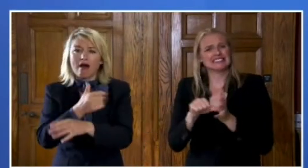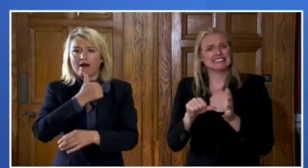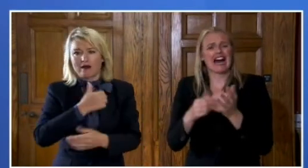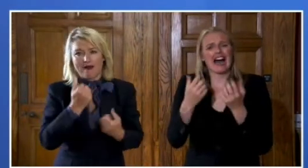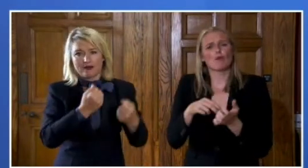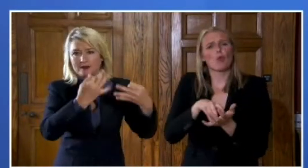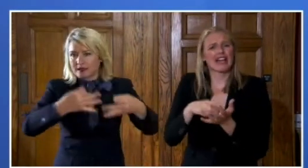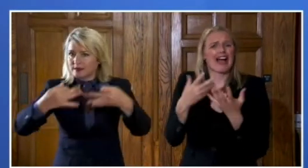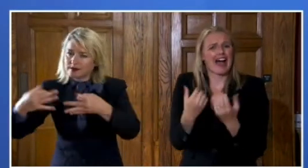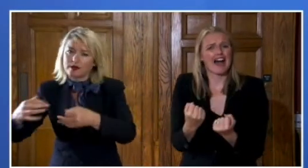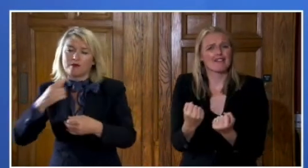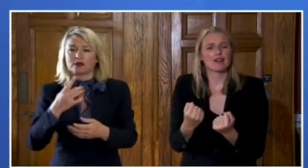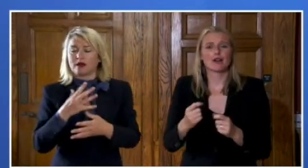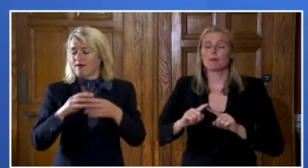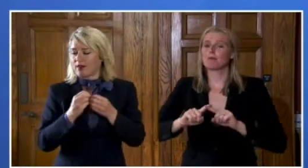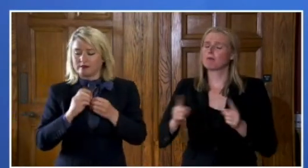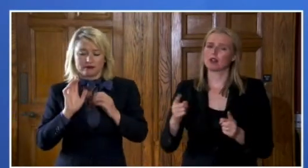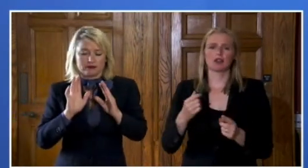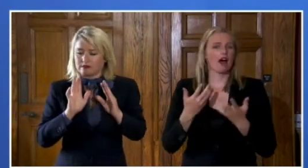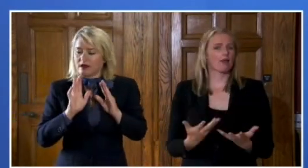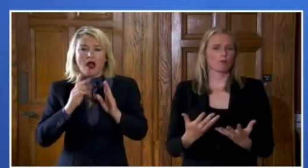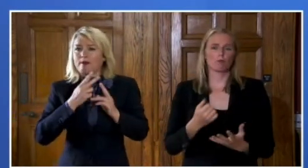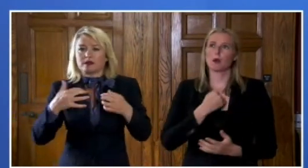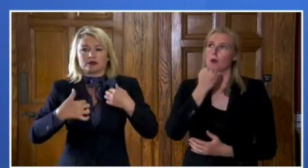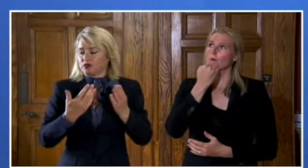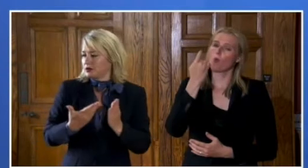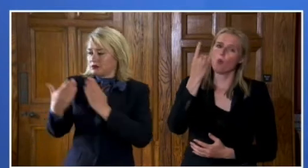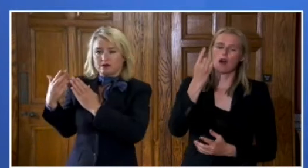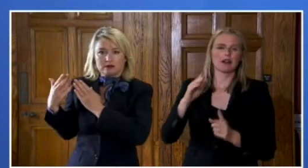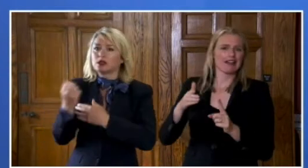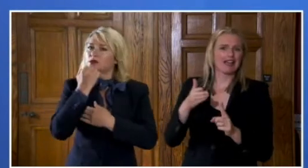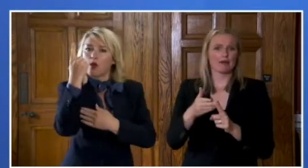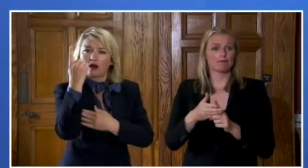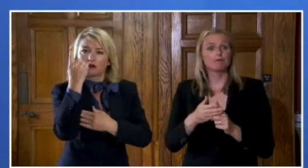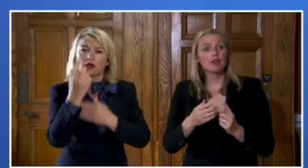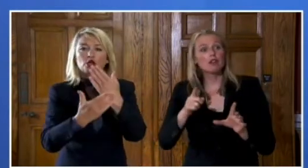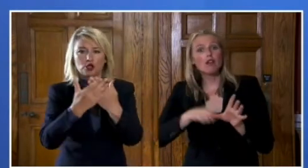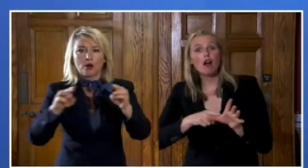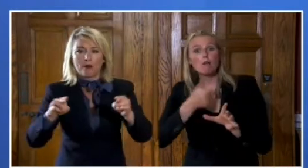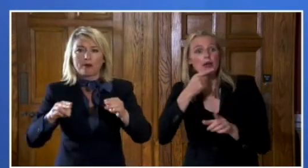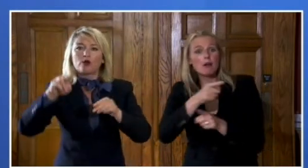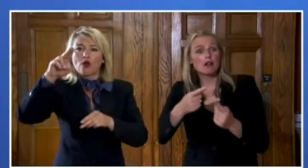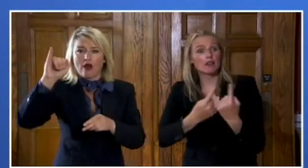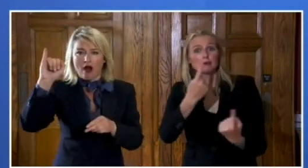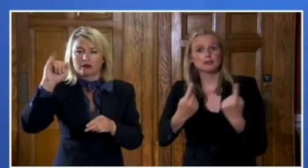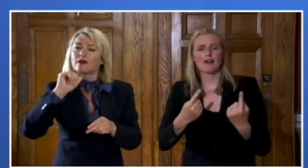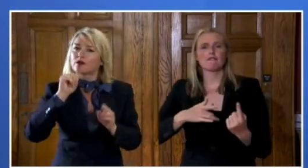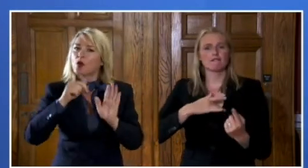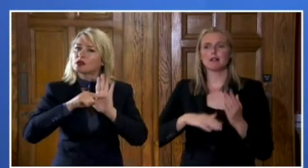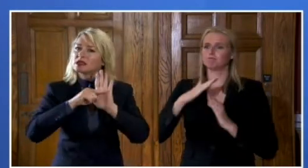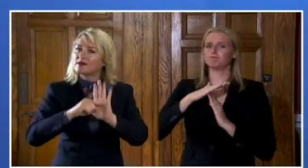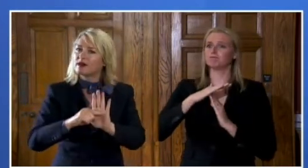are secondary to my prime concern to ensure that the young people in Northern Ireland are in no way disadvantaged in